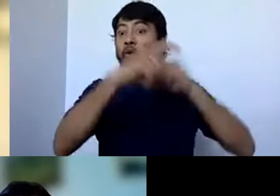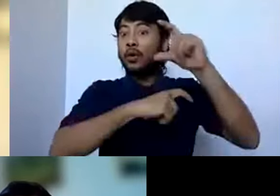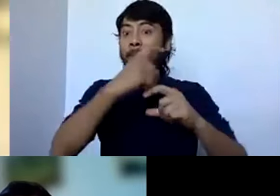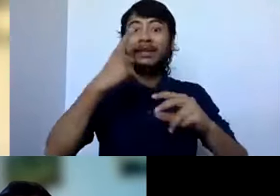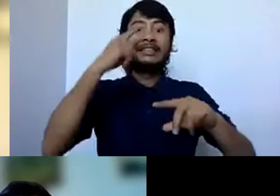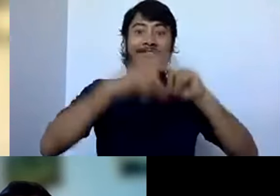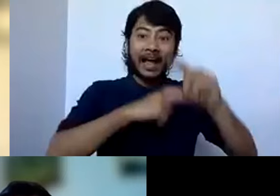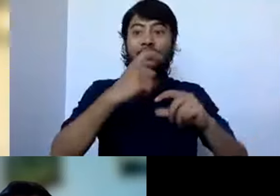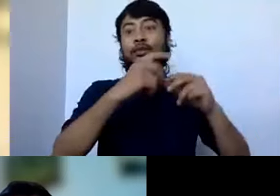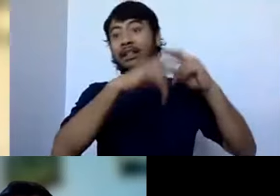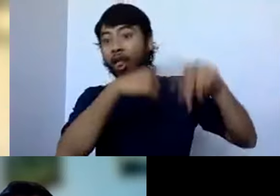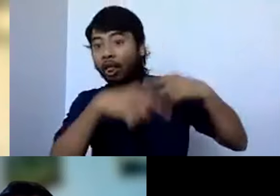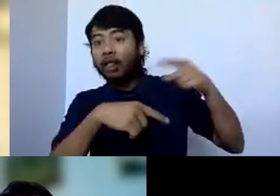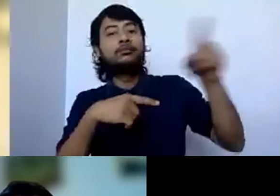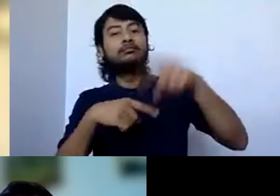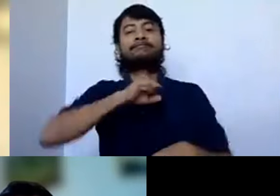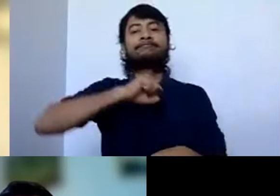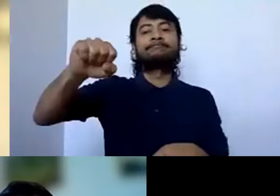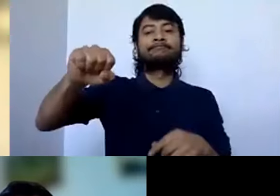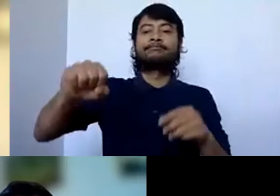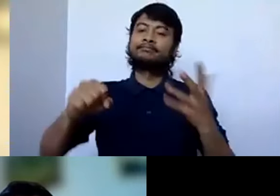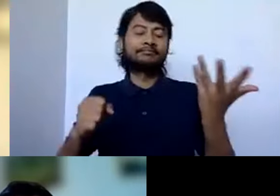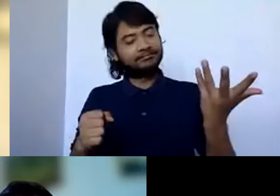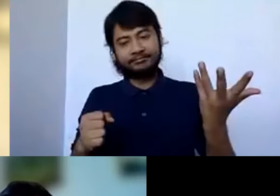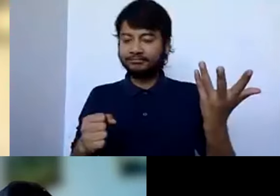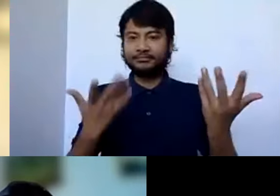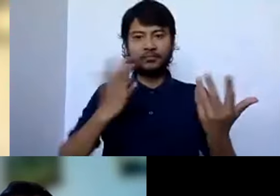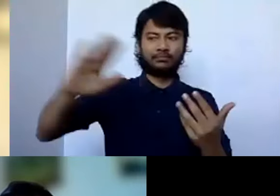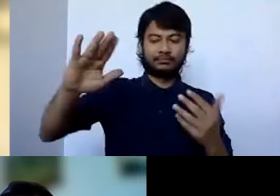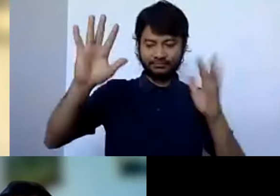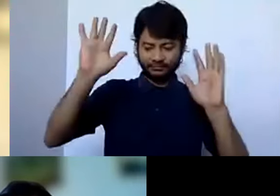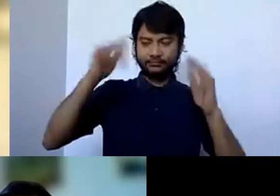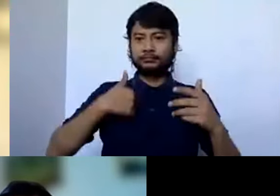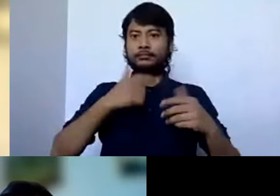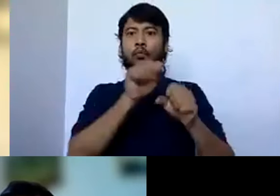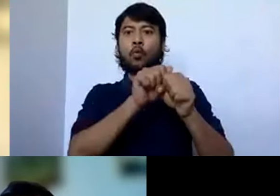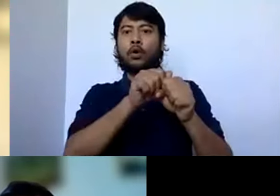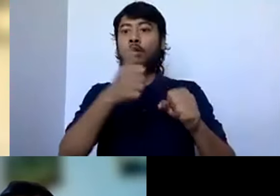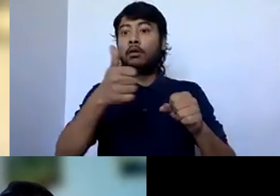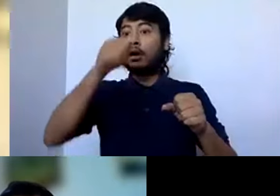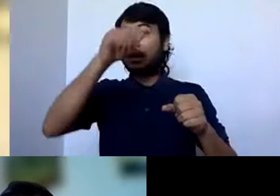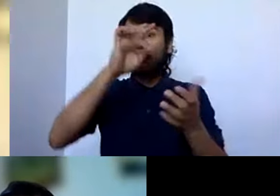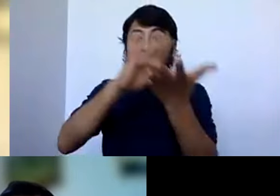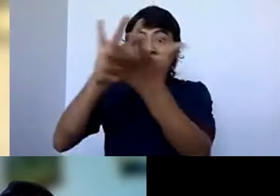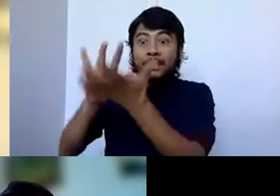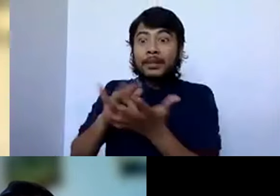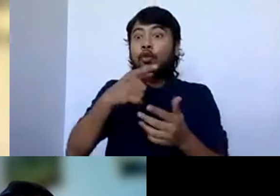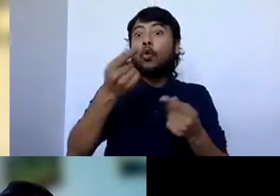it's different sectors or, you know, as we were talking, it could even be different states or different regions because their economies are affected in different ways.